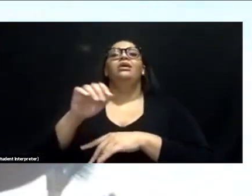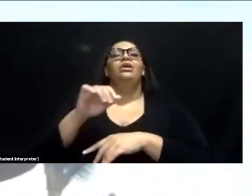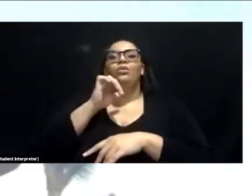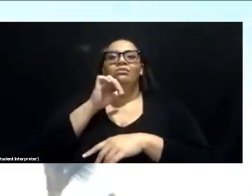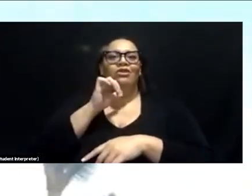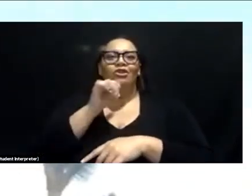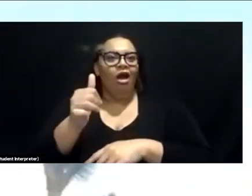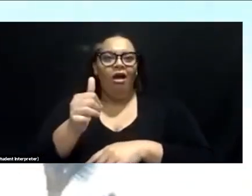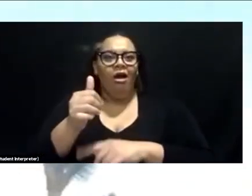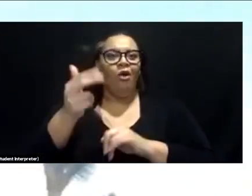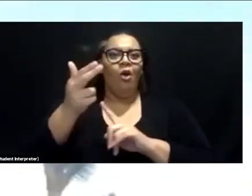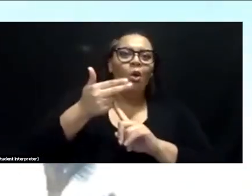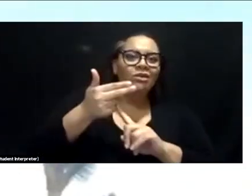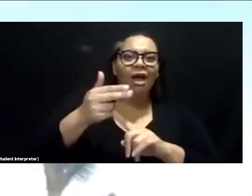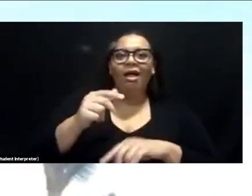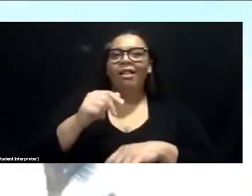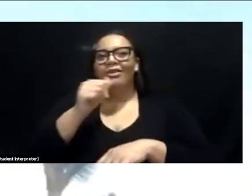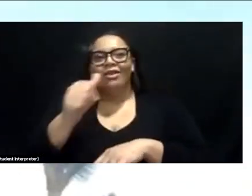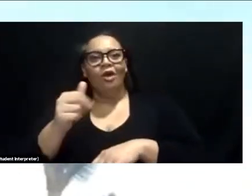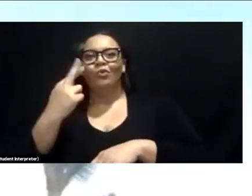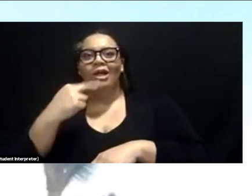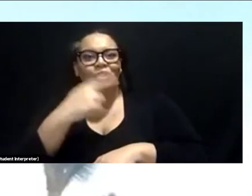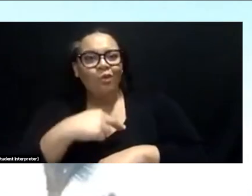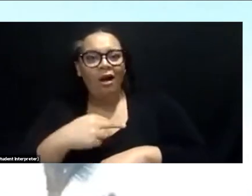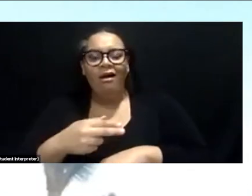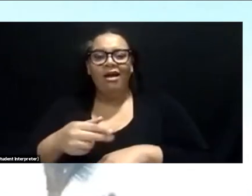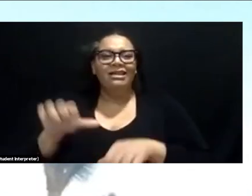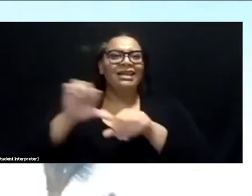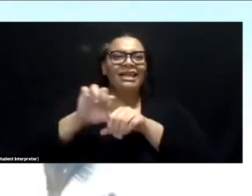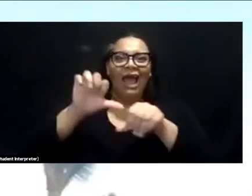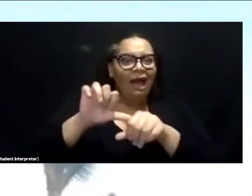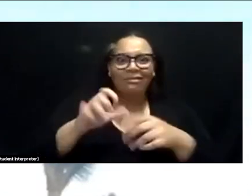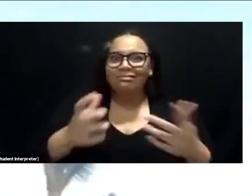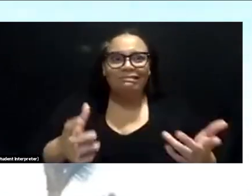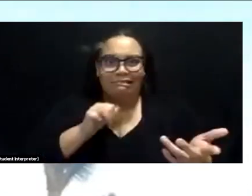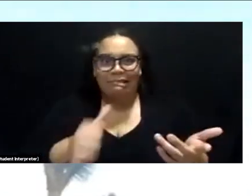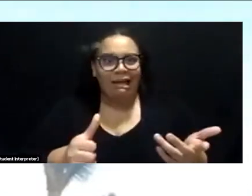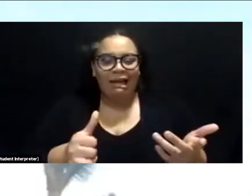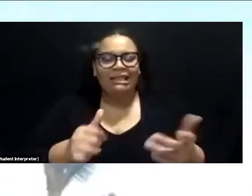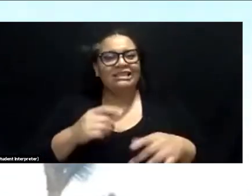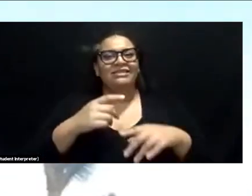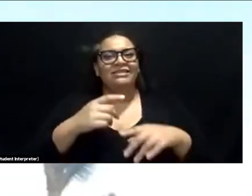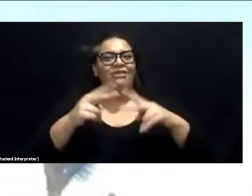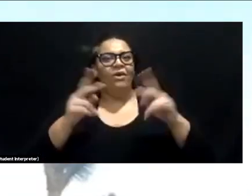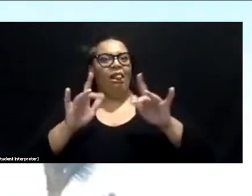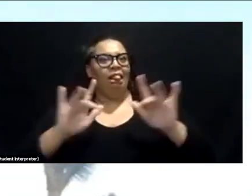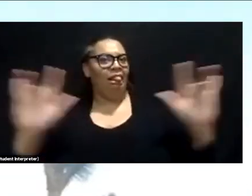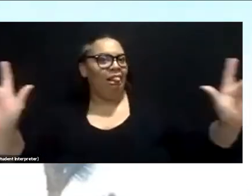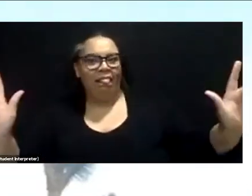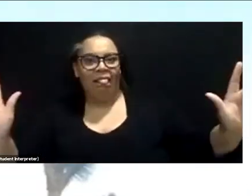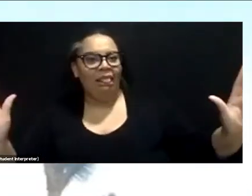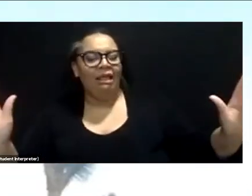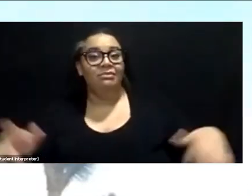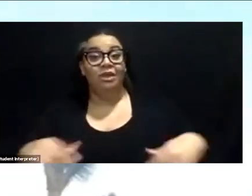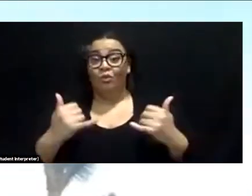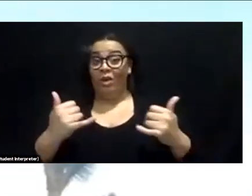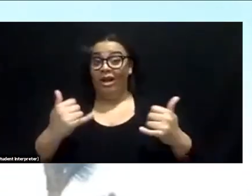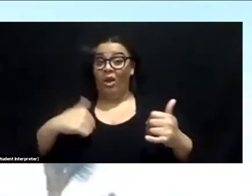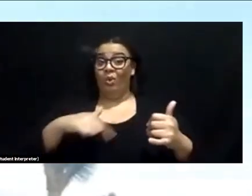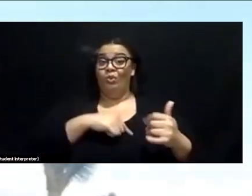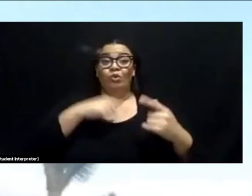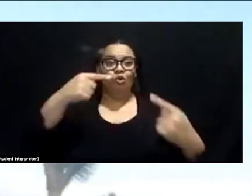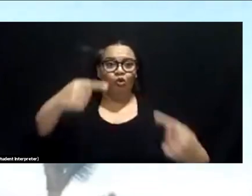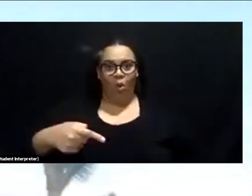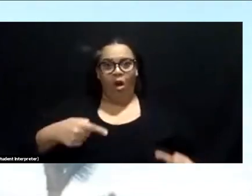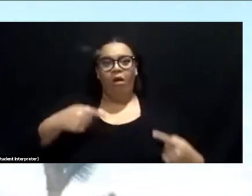There's no gas stations. There's no restaurants. Um, it's a very primitive park. Um, and right now we are really struggling to